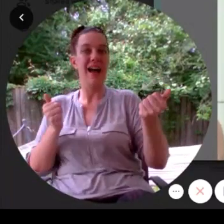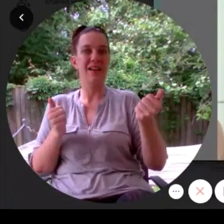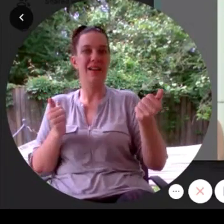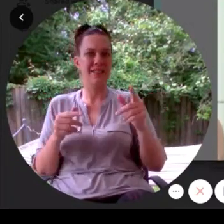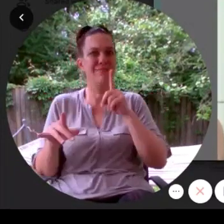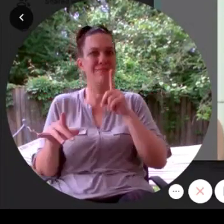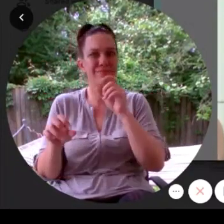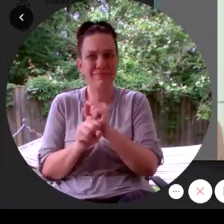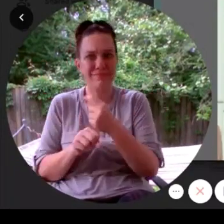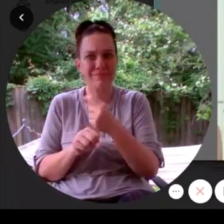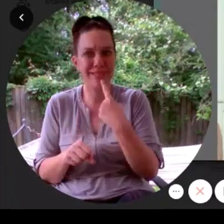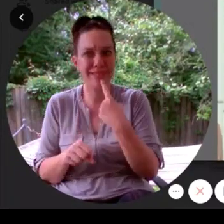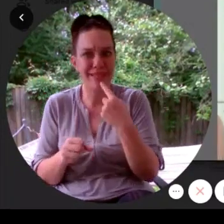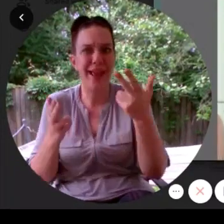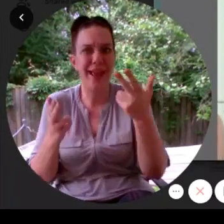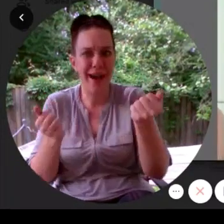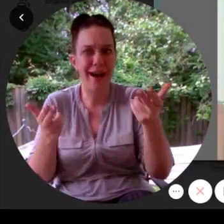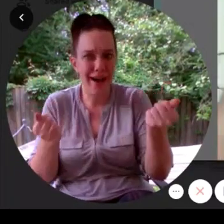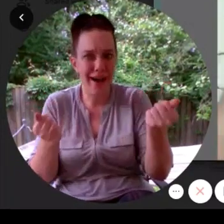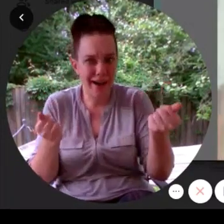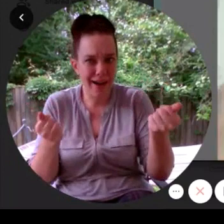said. Ha ha.